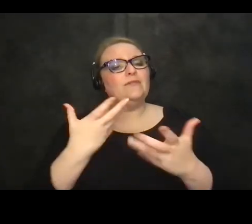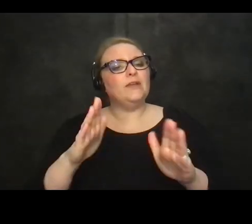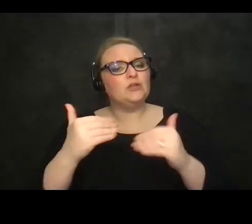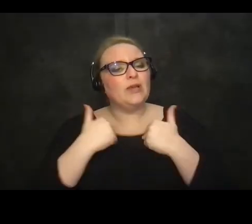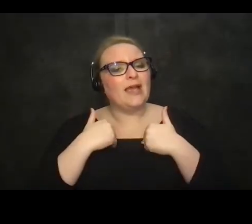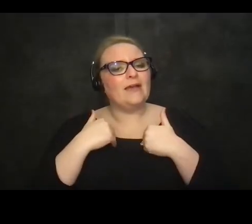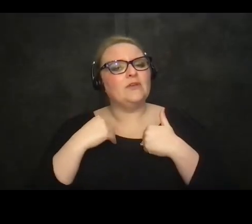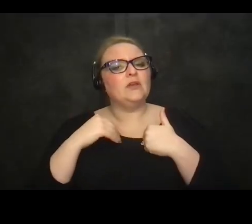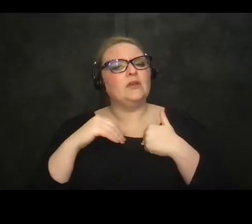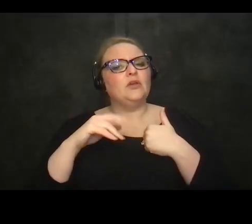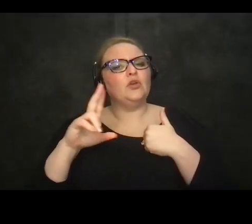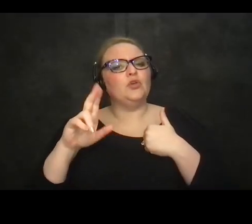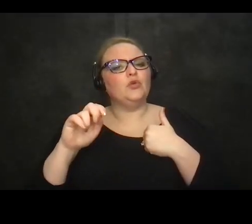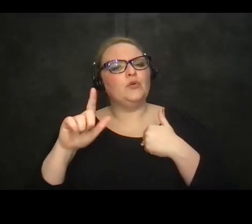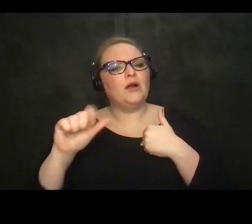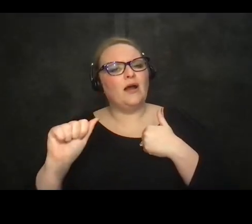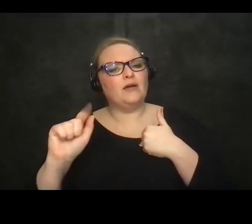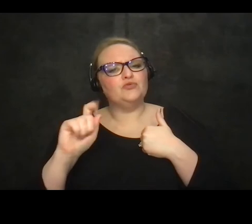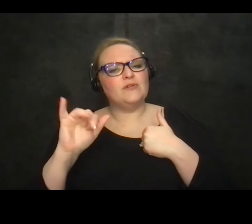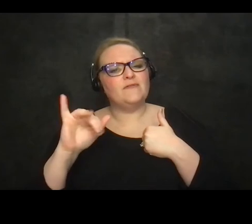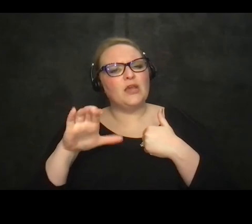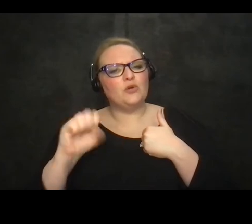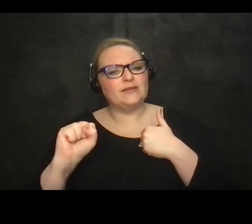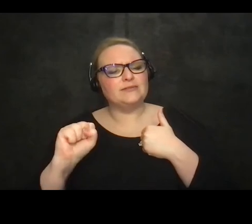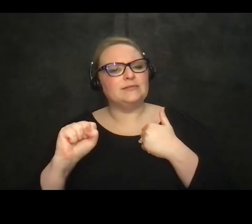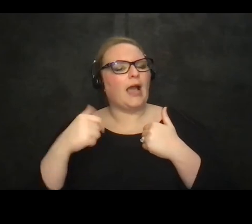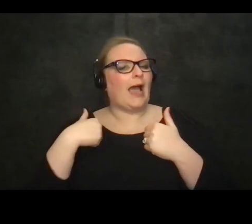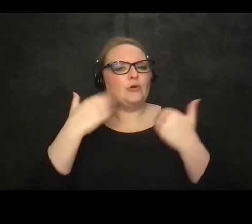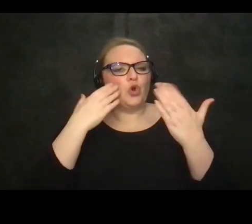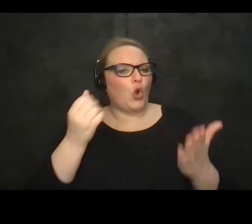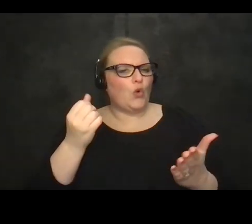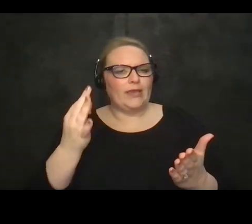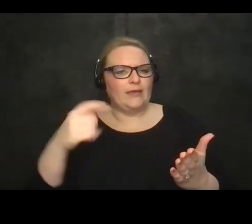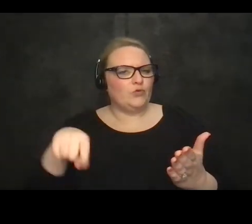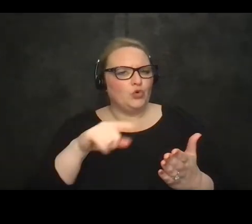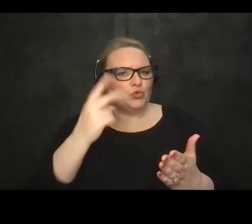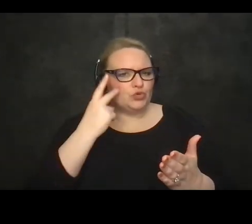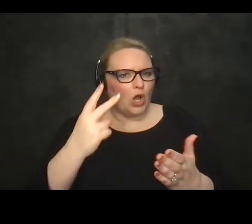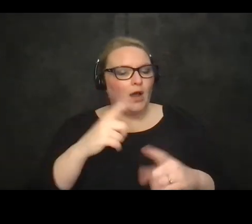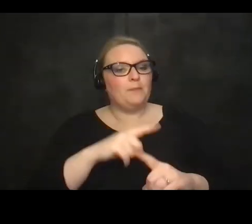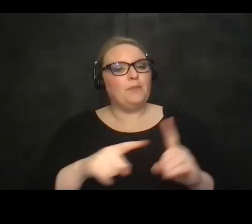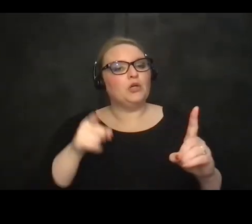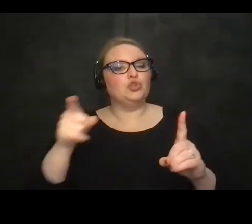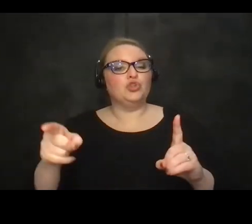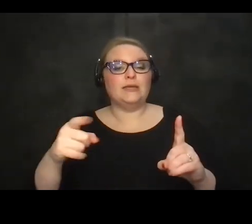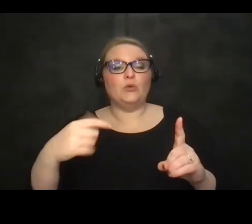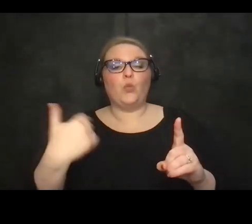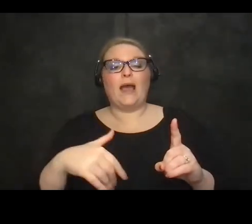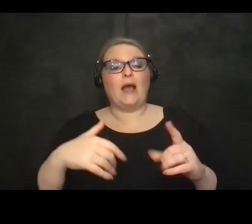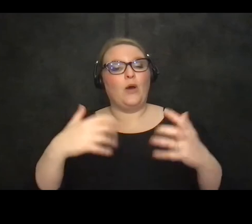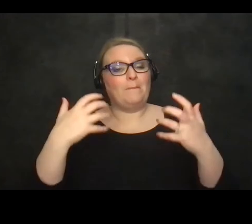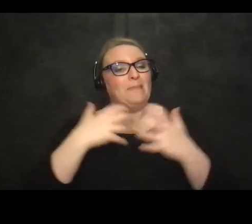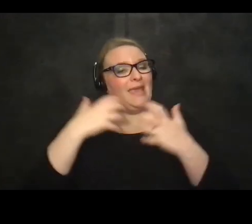had yuda travers speak and i don't know how many of were there for that but she blows me away every time she speaks because she